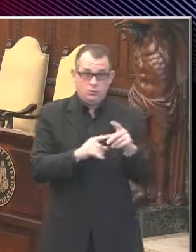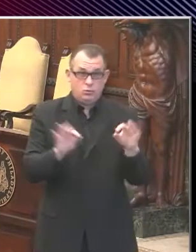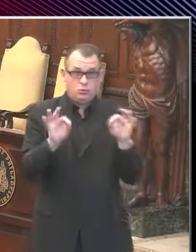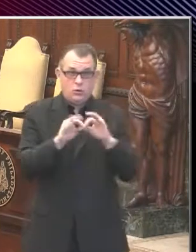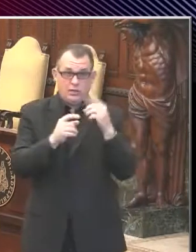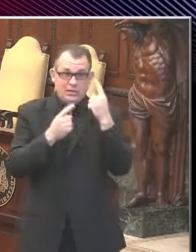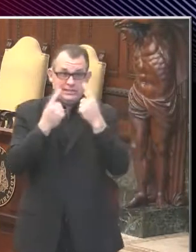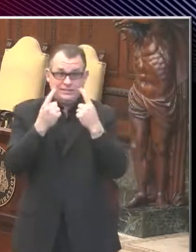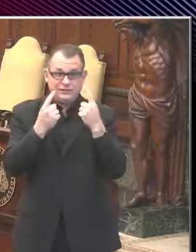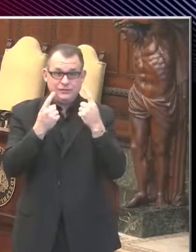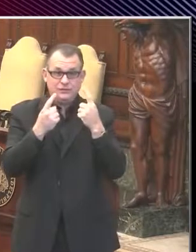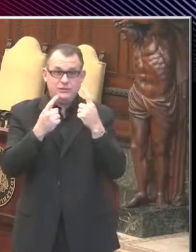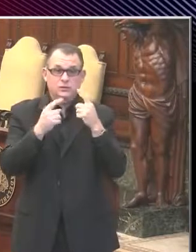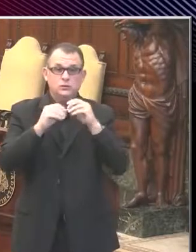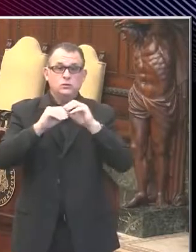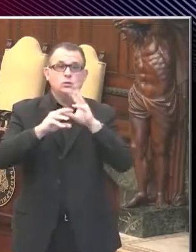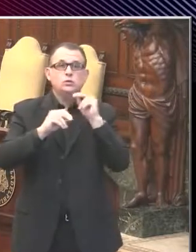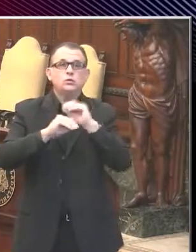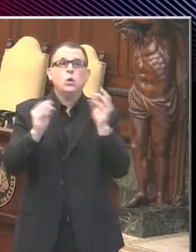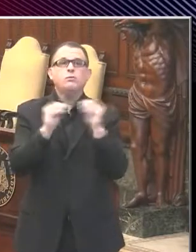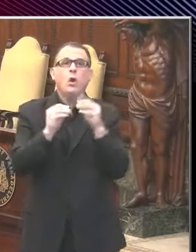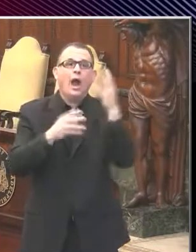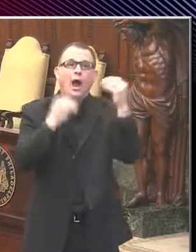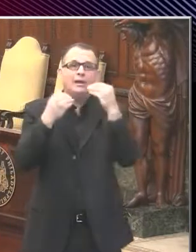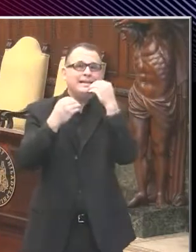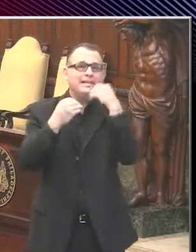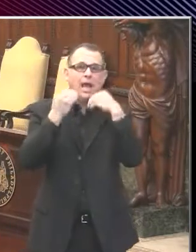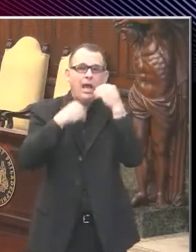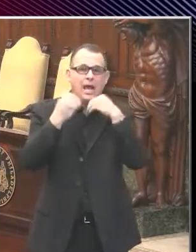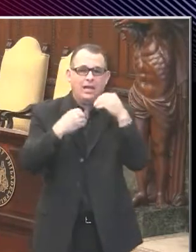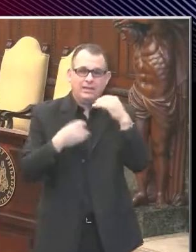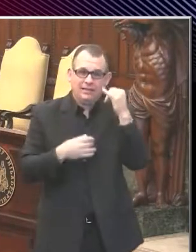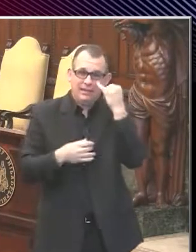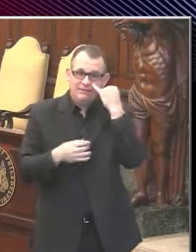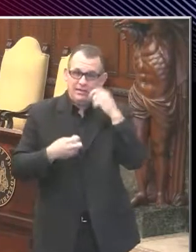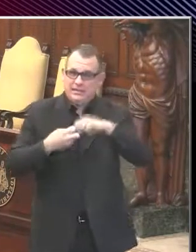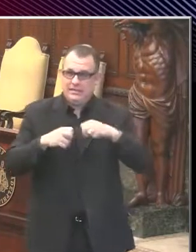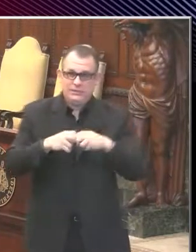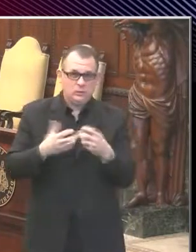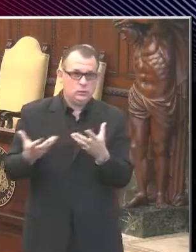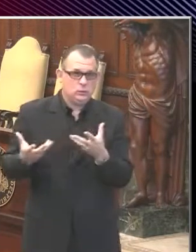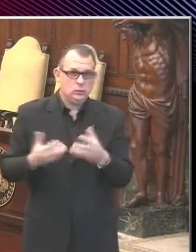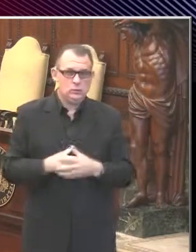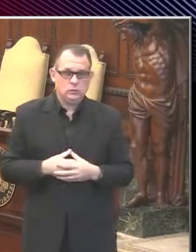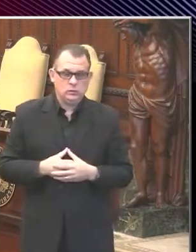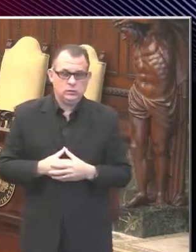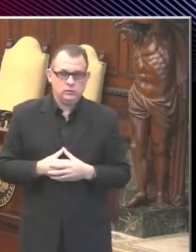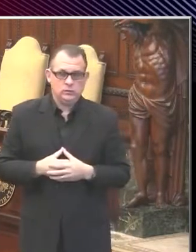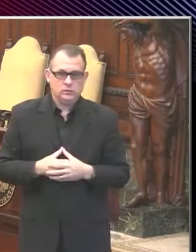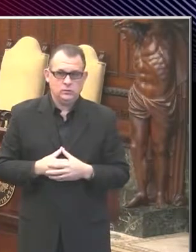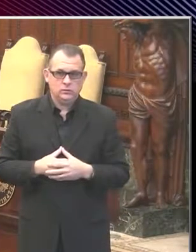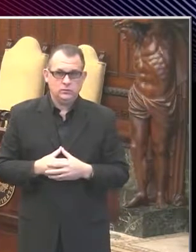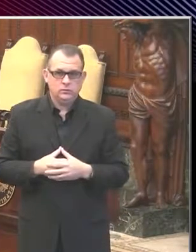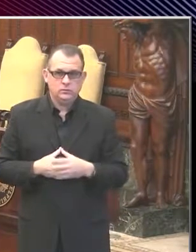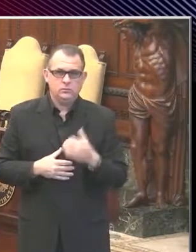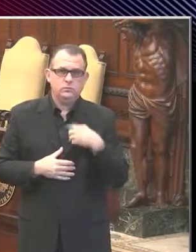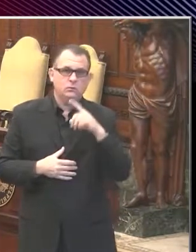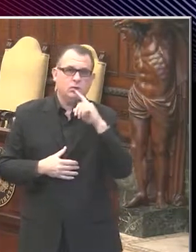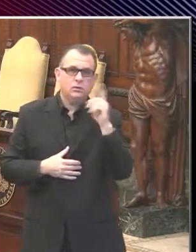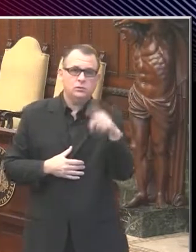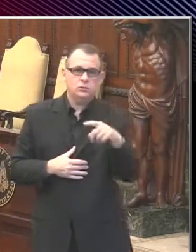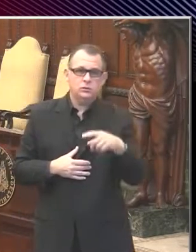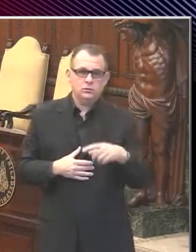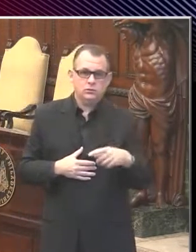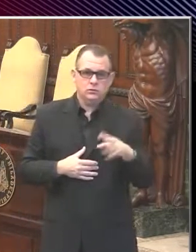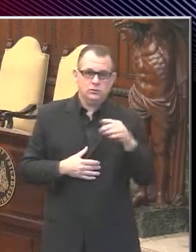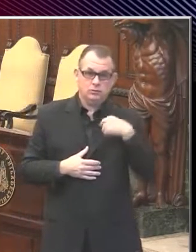if it's seen cases rise? You know, we do think that people outdoors have